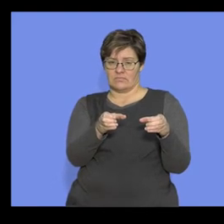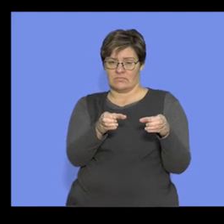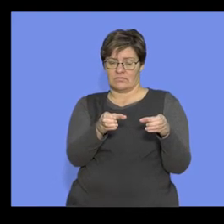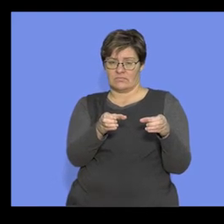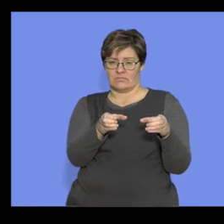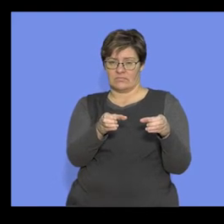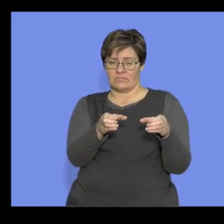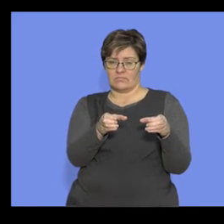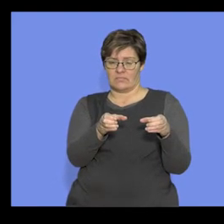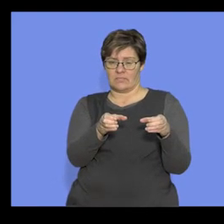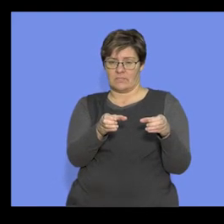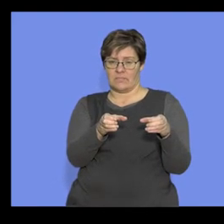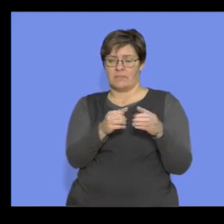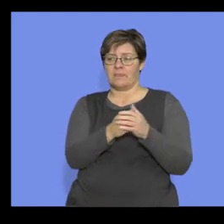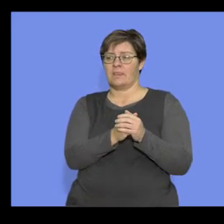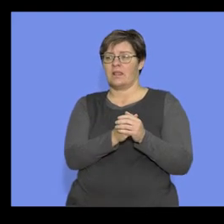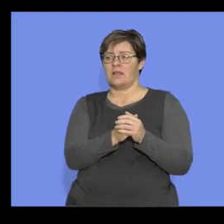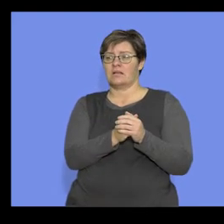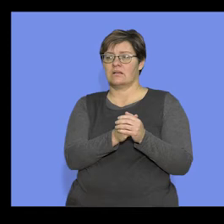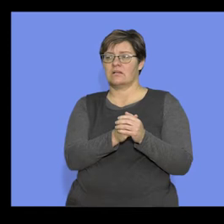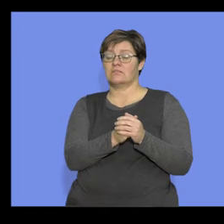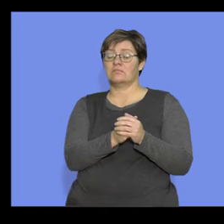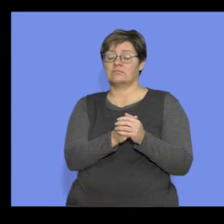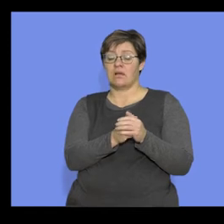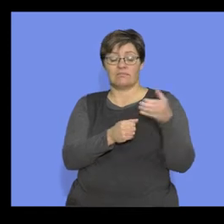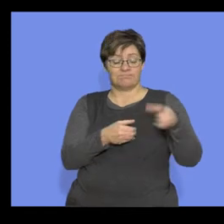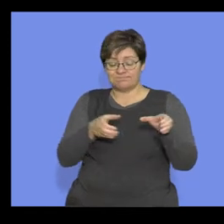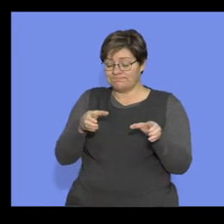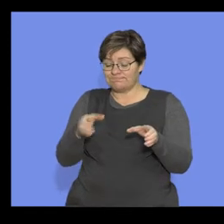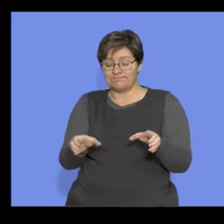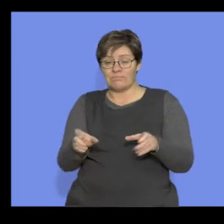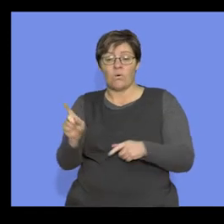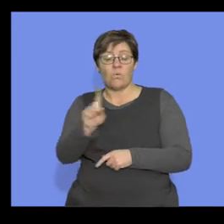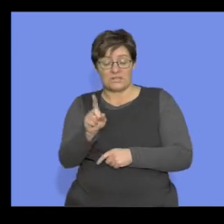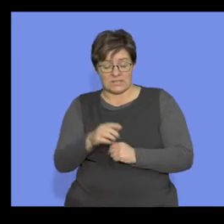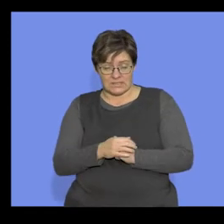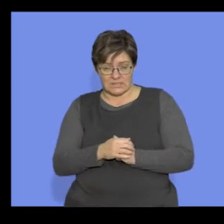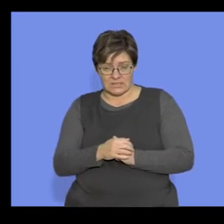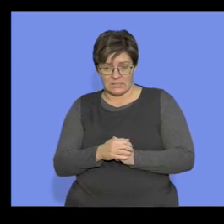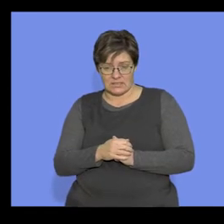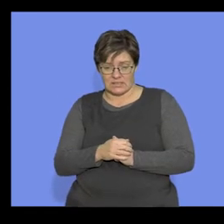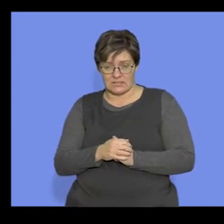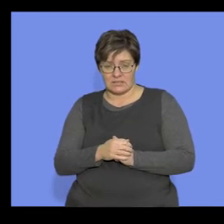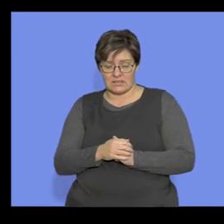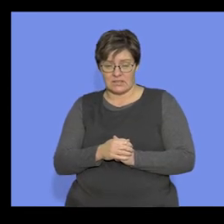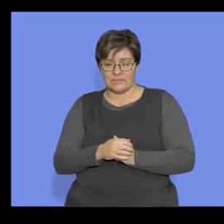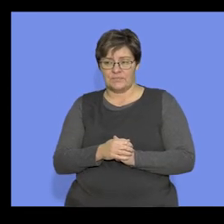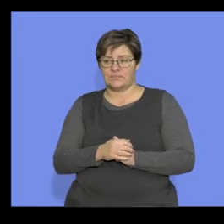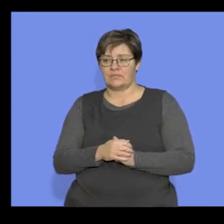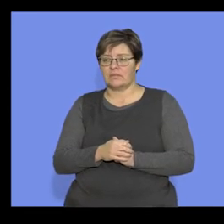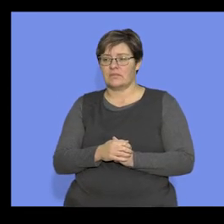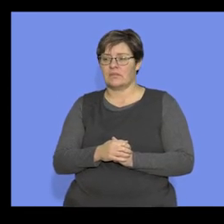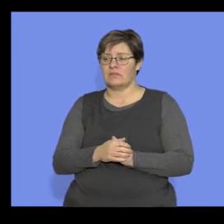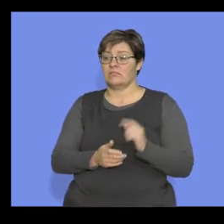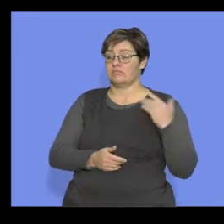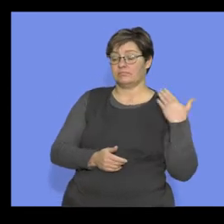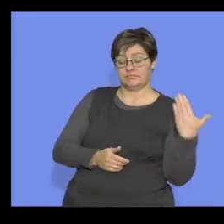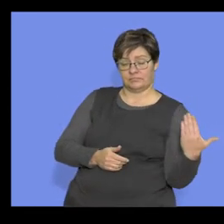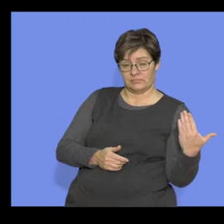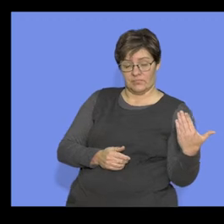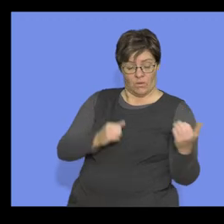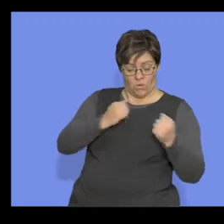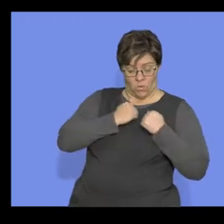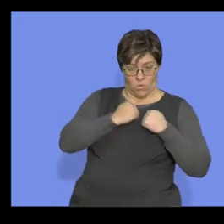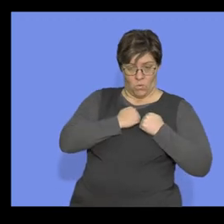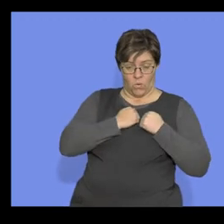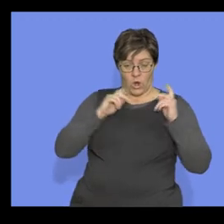remember we're looking at speciation events, into two different families. Now, the one we